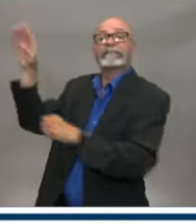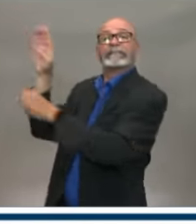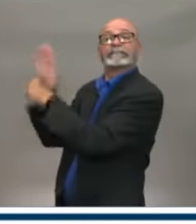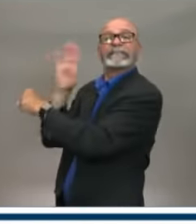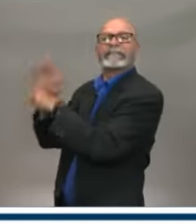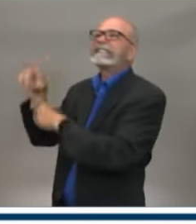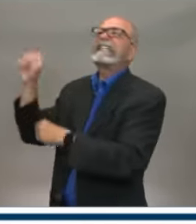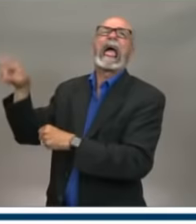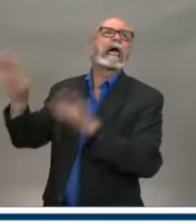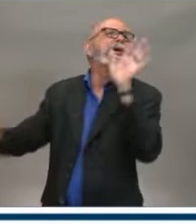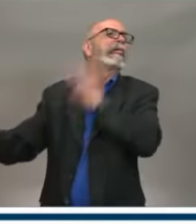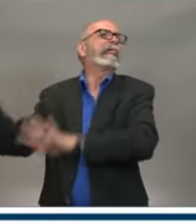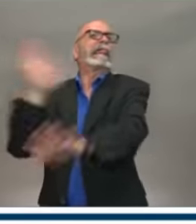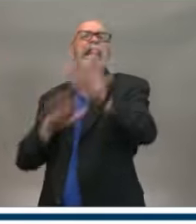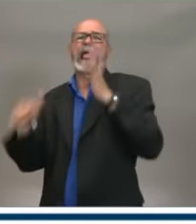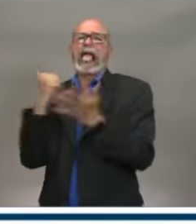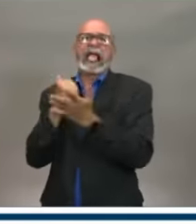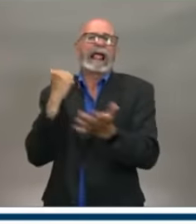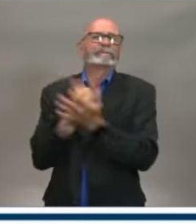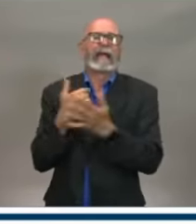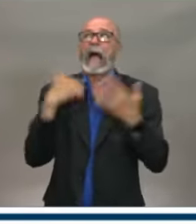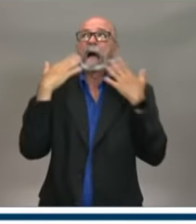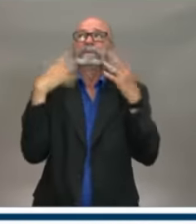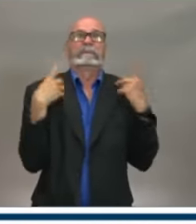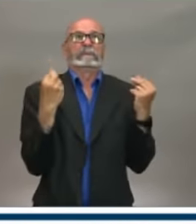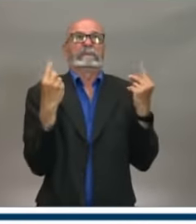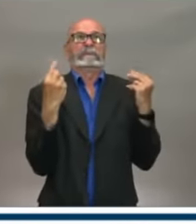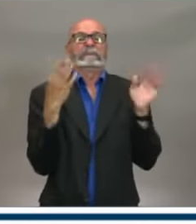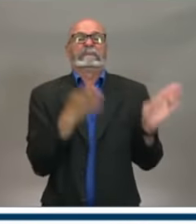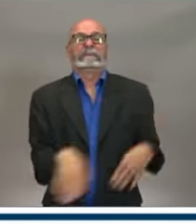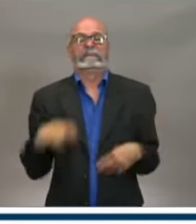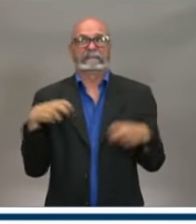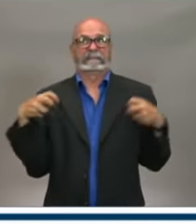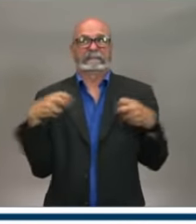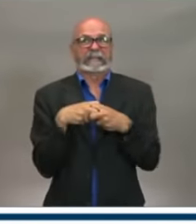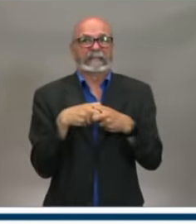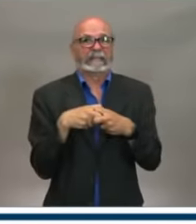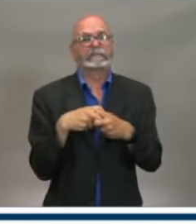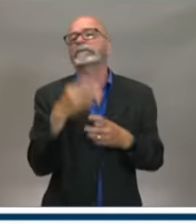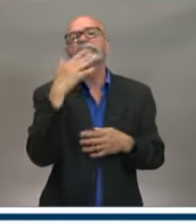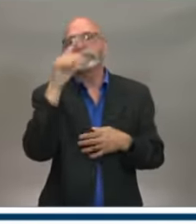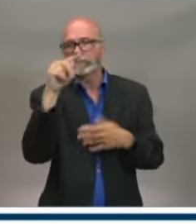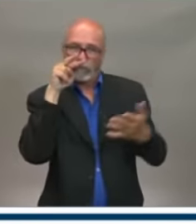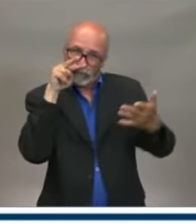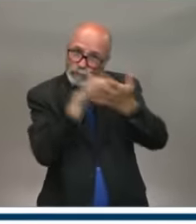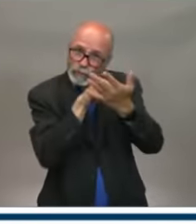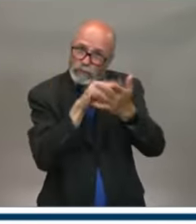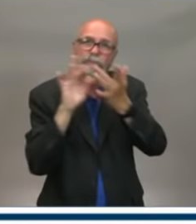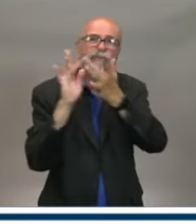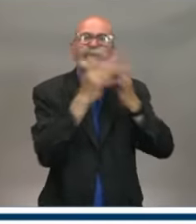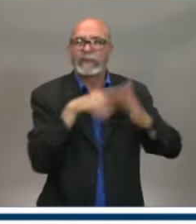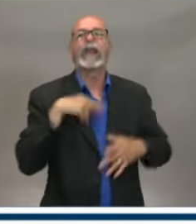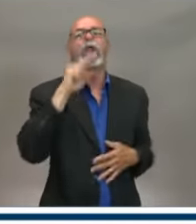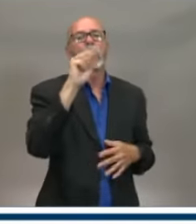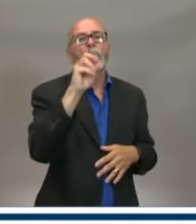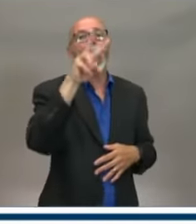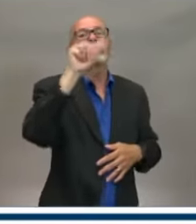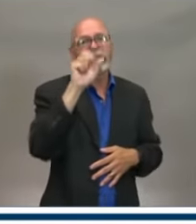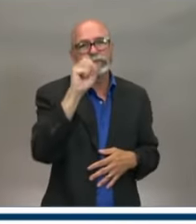website that was launched yesterday, novascotia.ca forward slash reopening Nova Scotia.